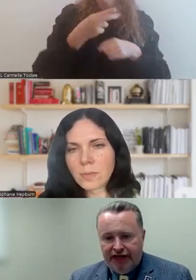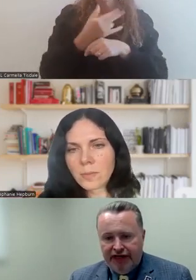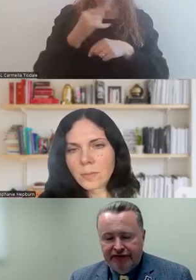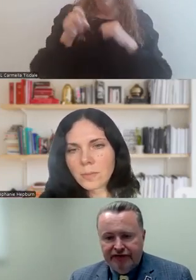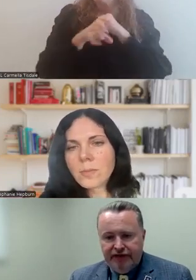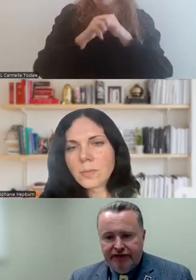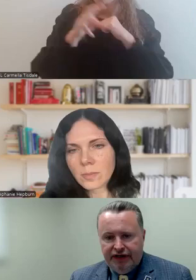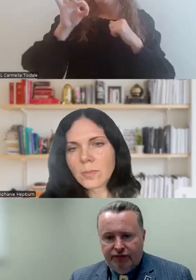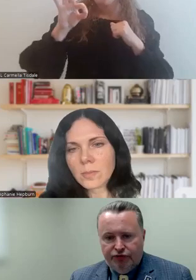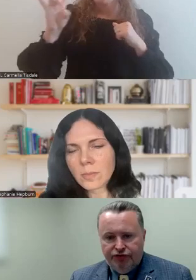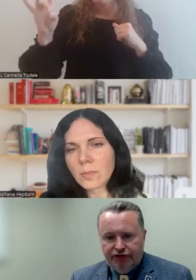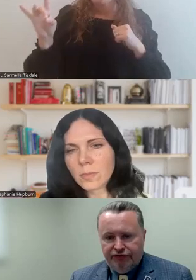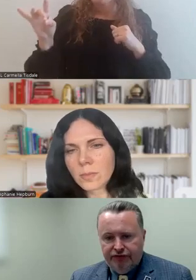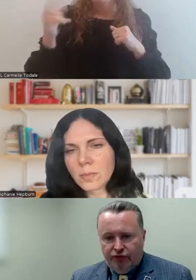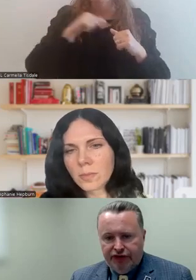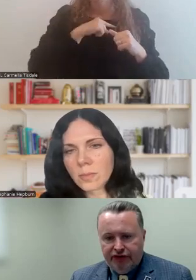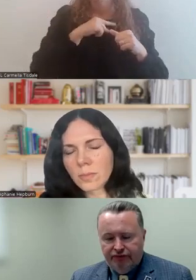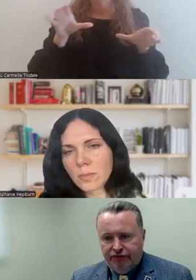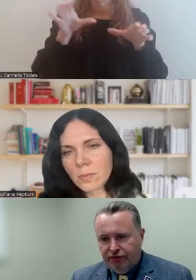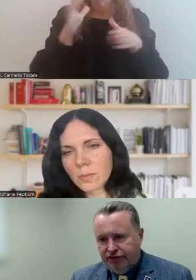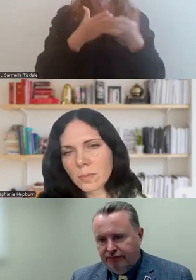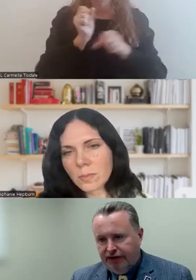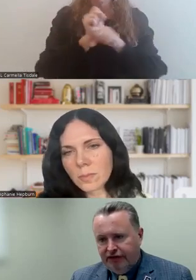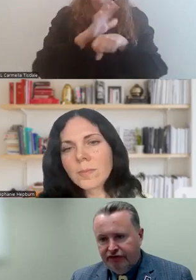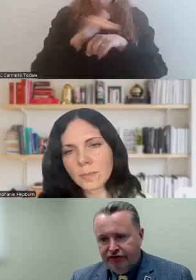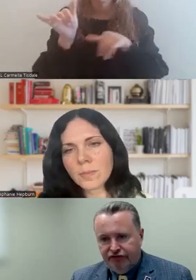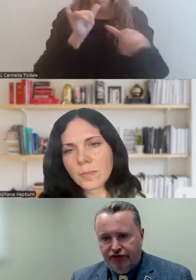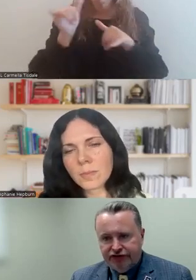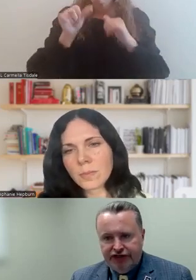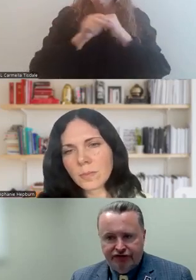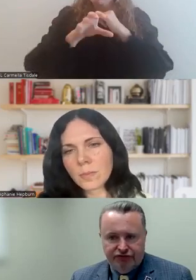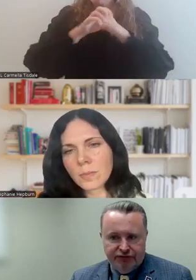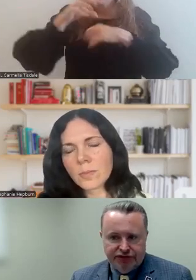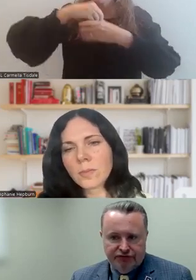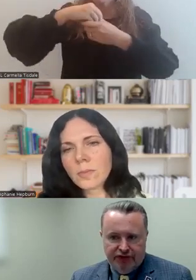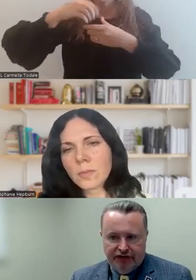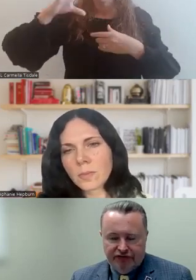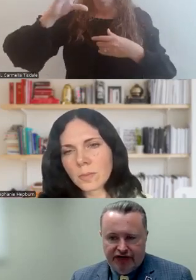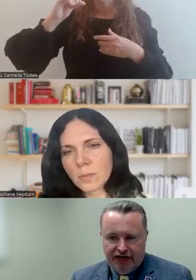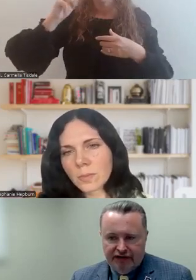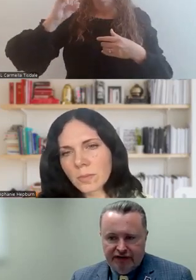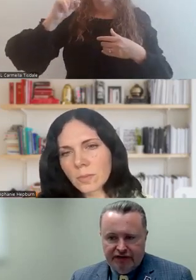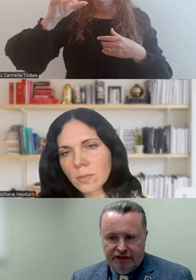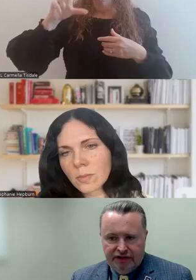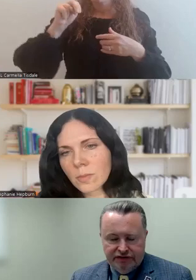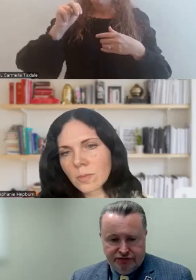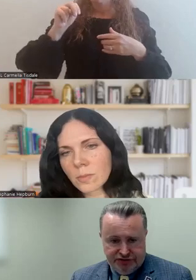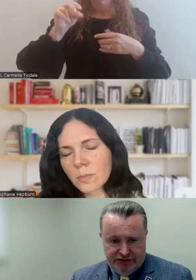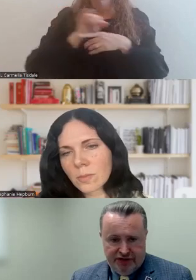market 988, we're doing some, working on some similar campaigns in the construction industry which also has a high